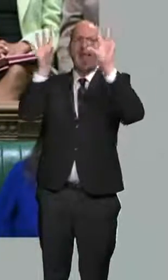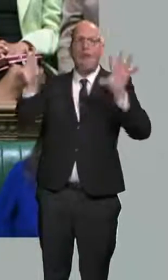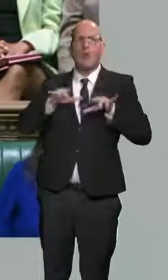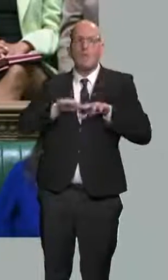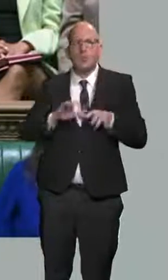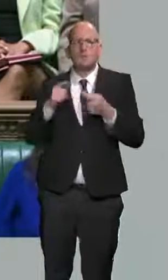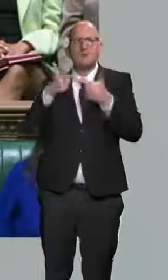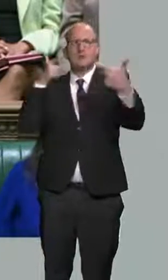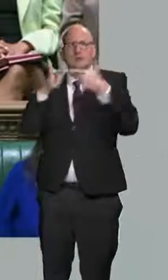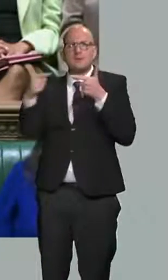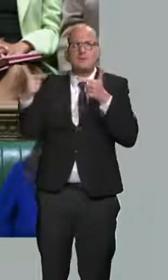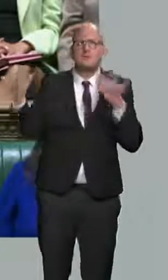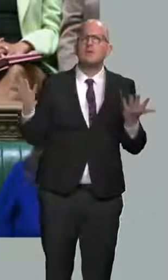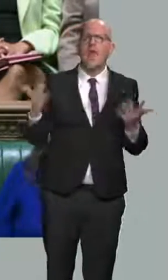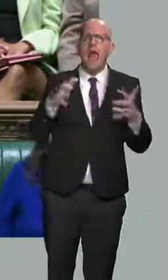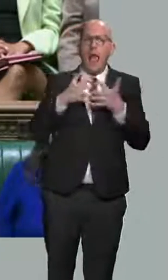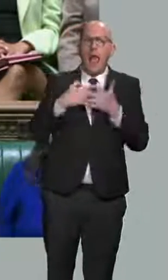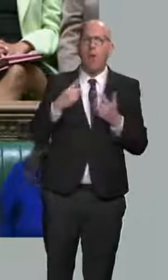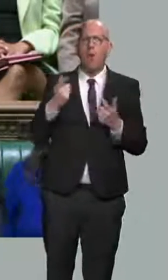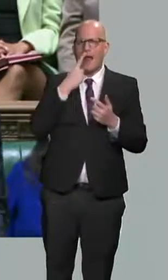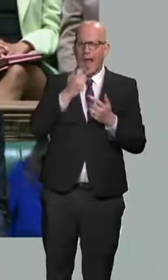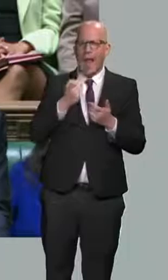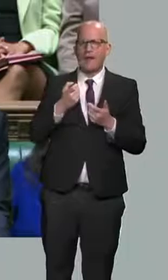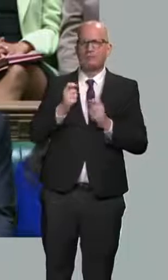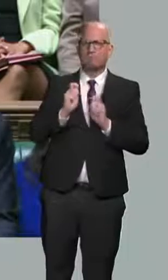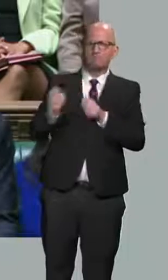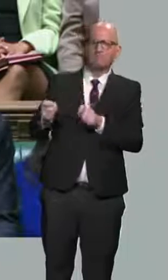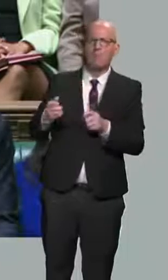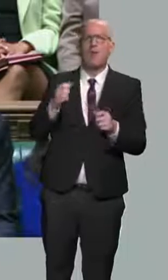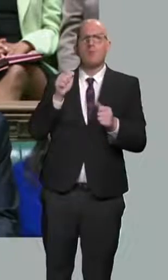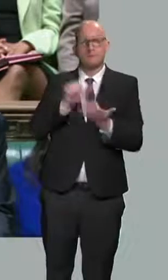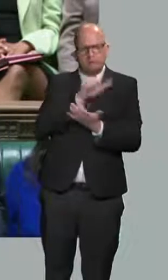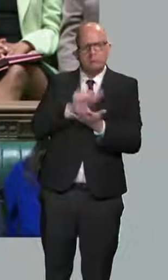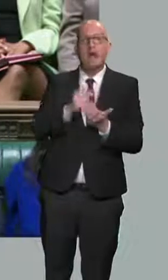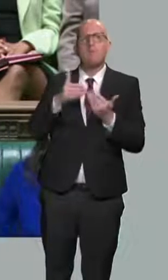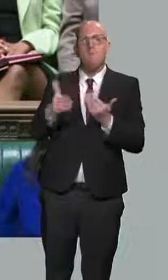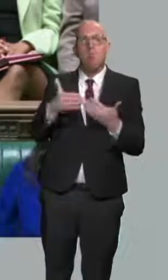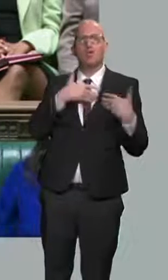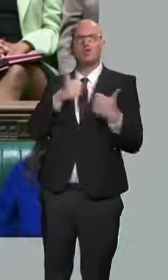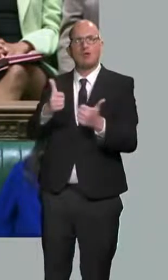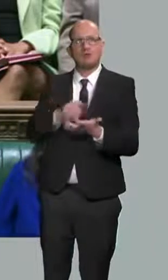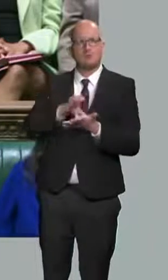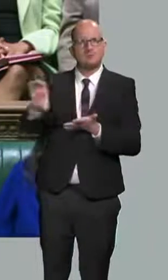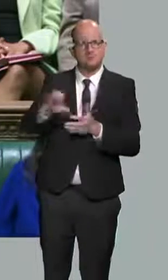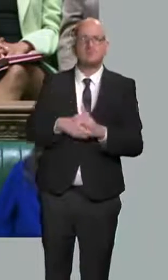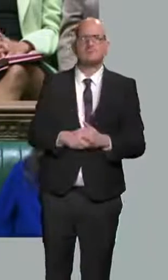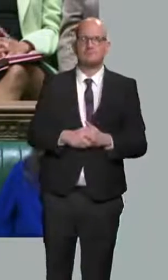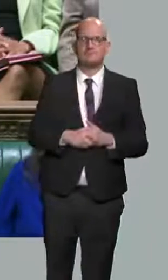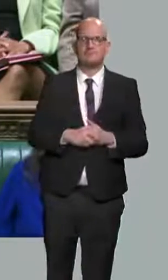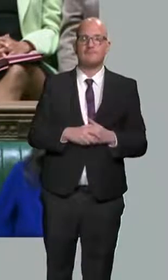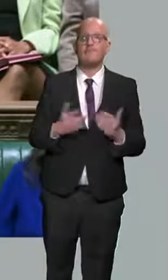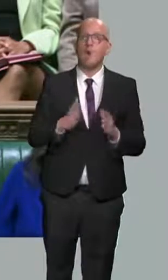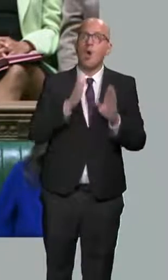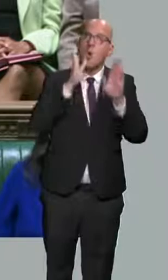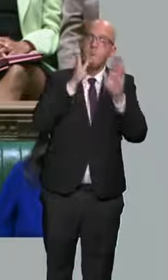the R&D expenditure credit more generous. Third, capital. Weak private sector investment is a